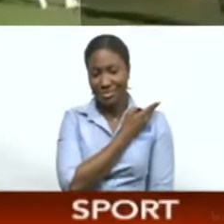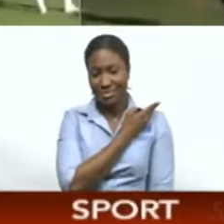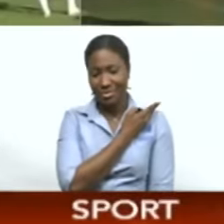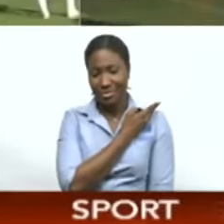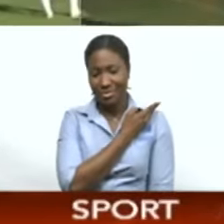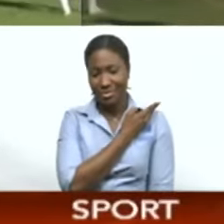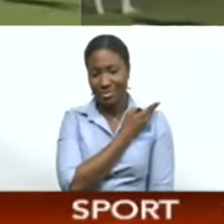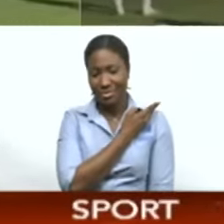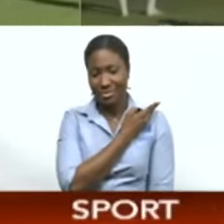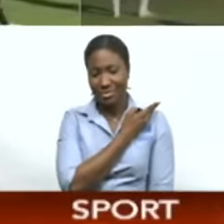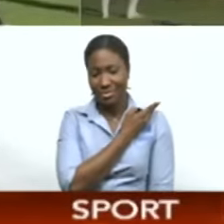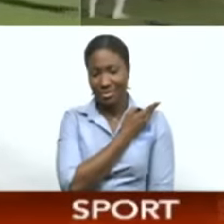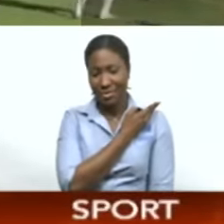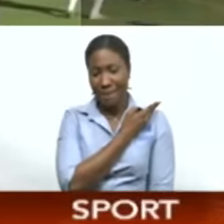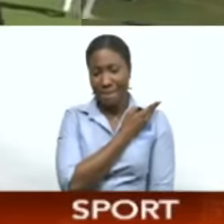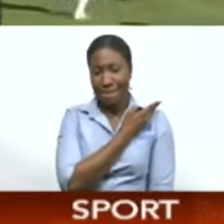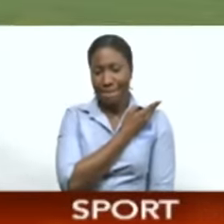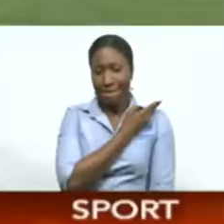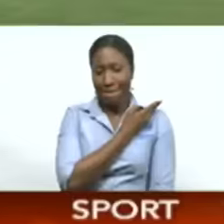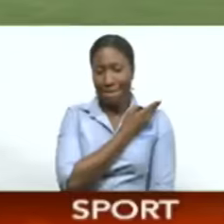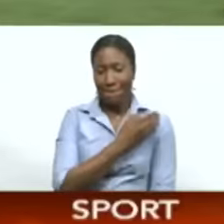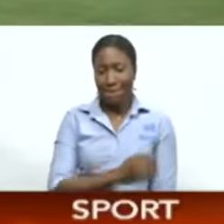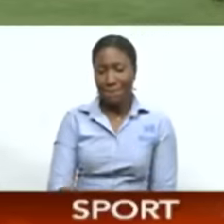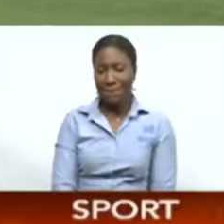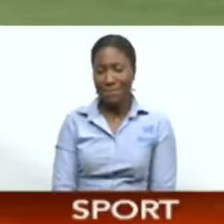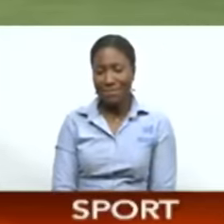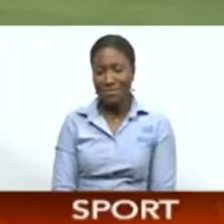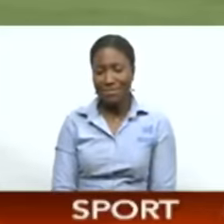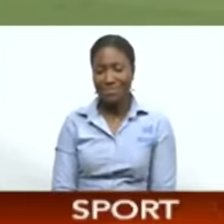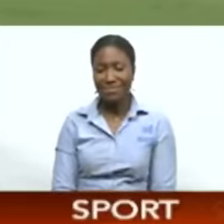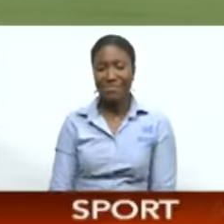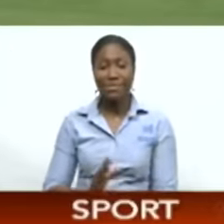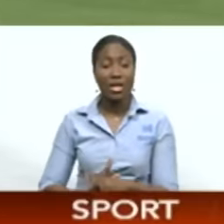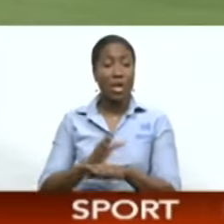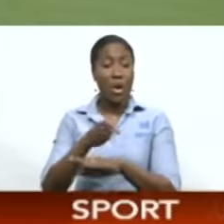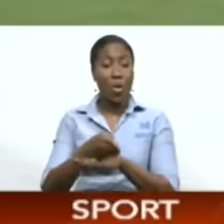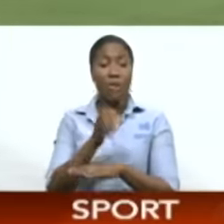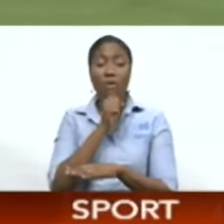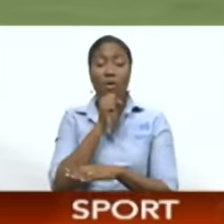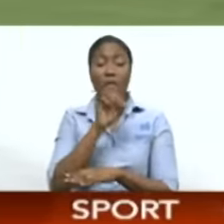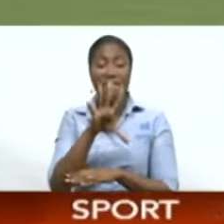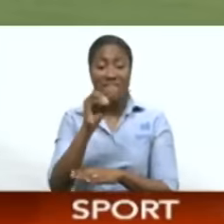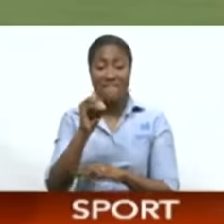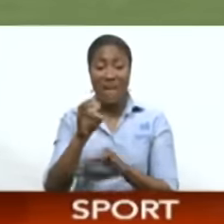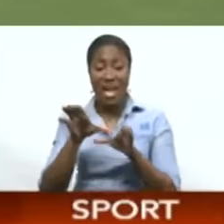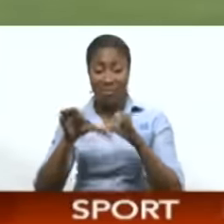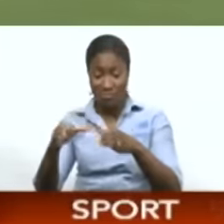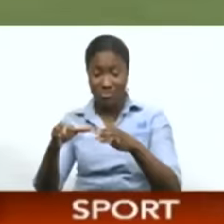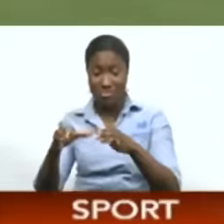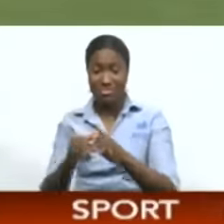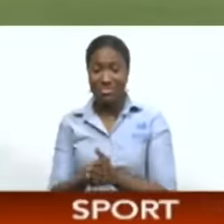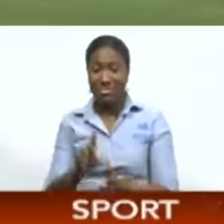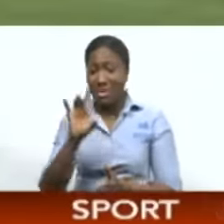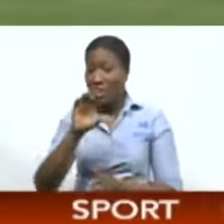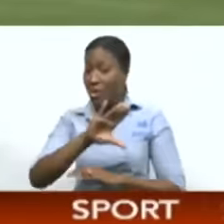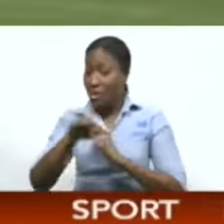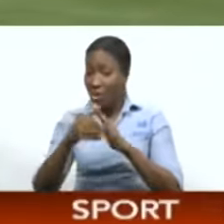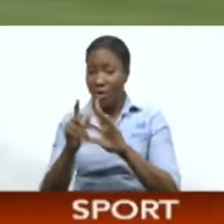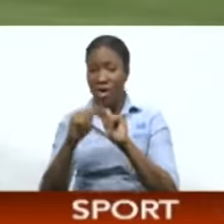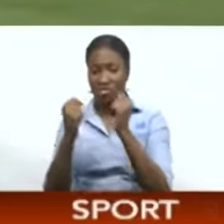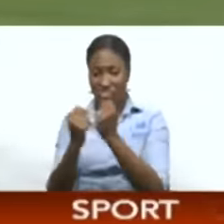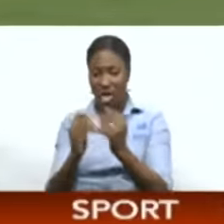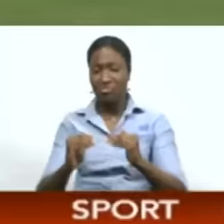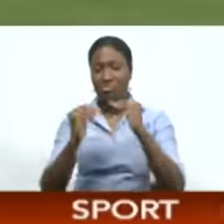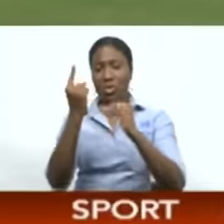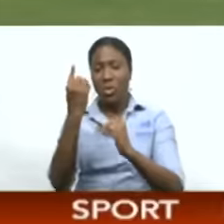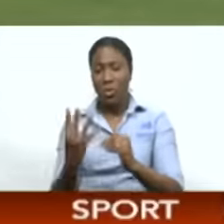Crew, Phoenix Masters and Casamigos. In the over 50 division, all eight teams involved in the groups advanced to the quarterfinals.